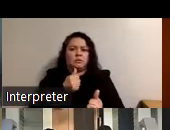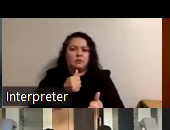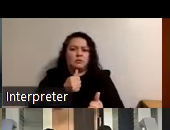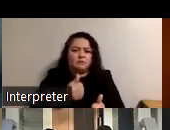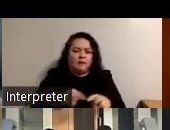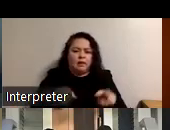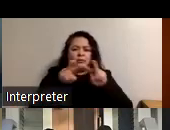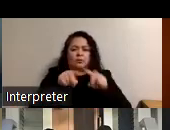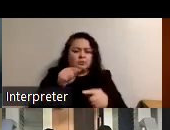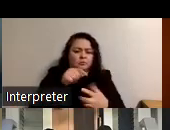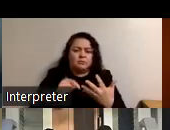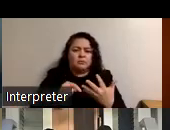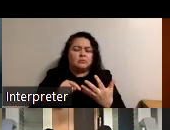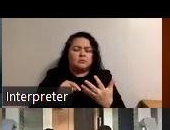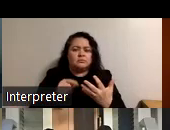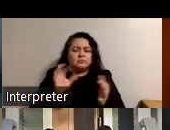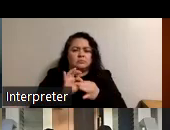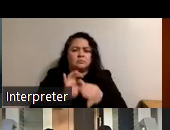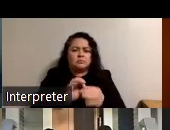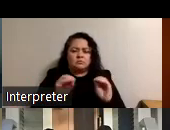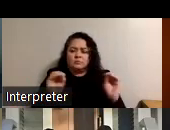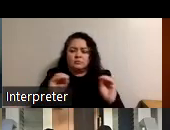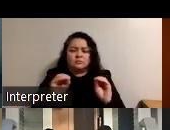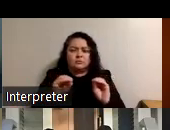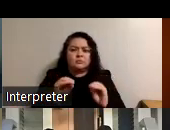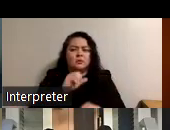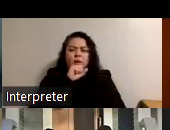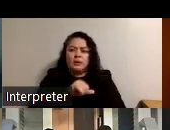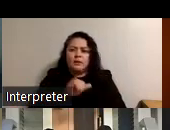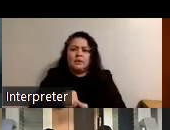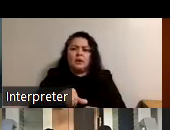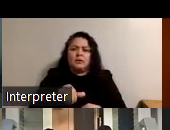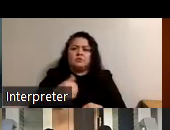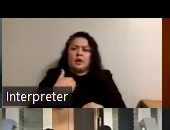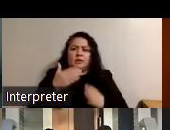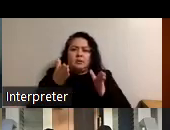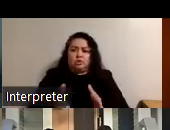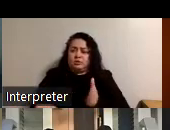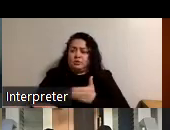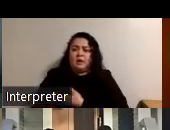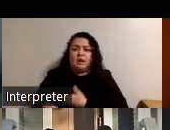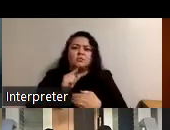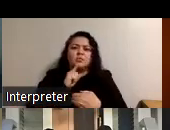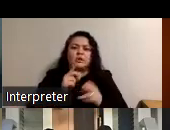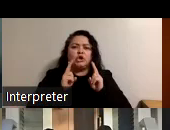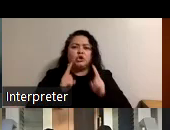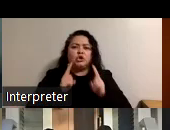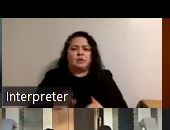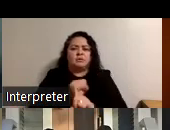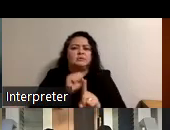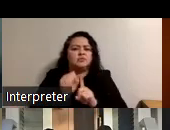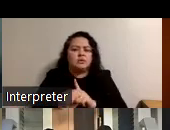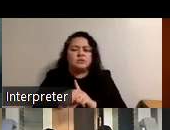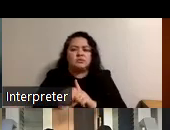attached to it it just right right yeah i love that so it sounds like you're saying having that person there can really humanize the situation